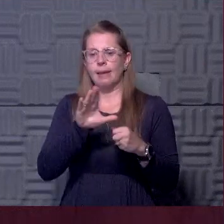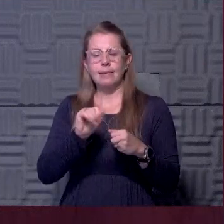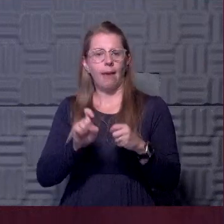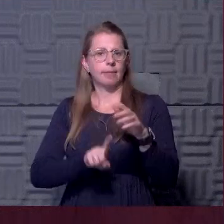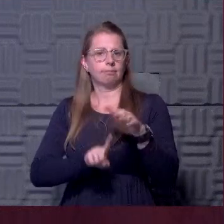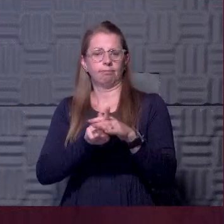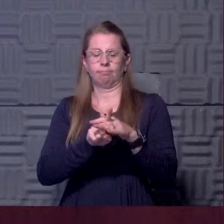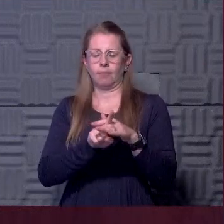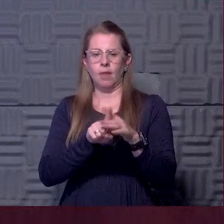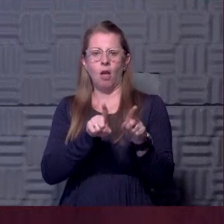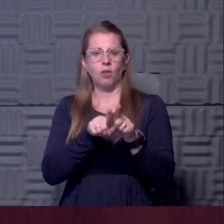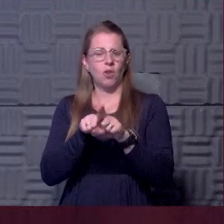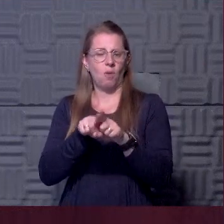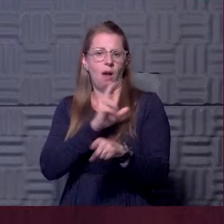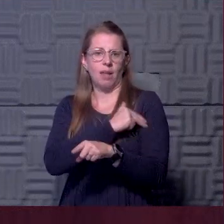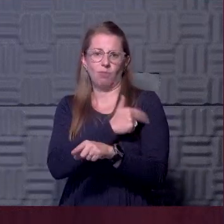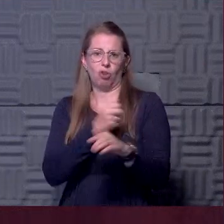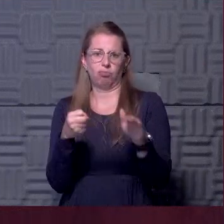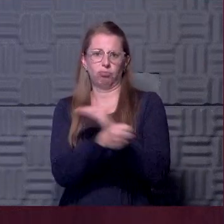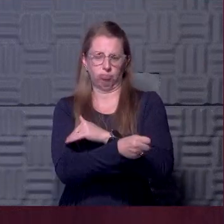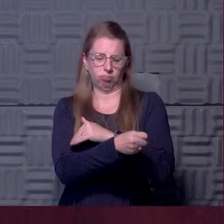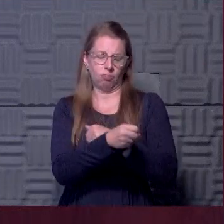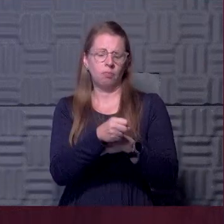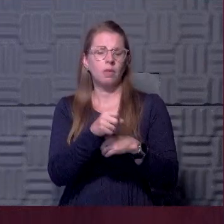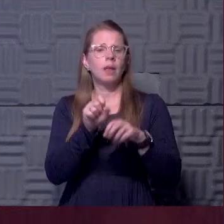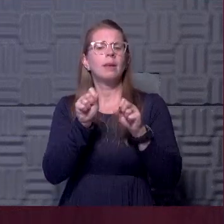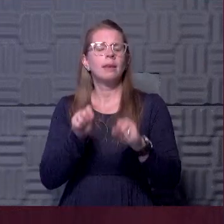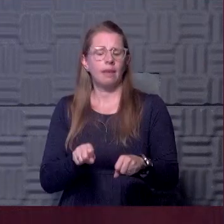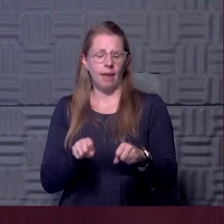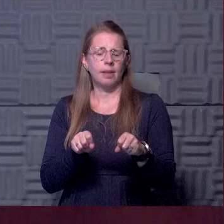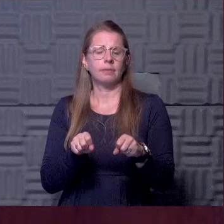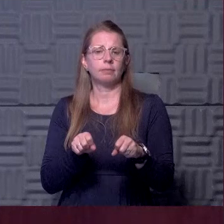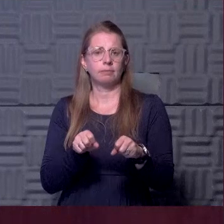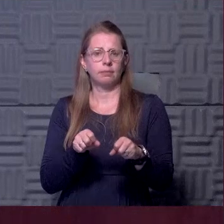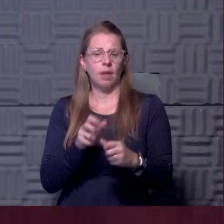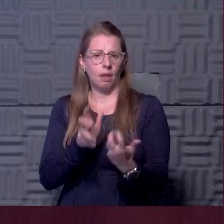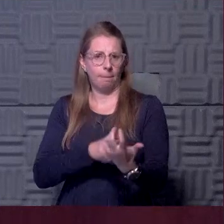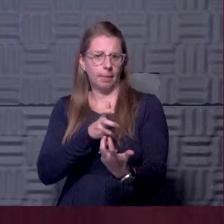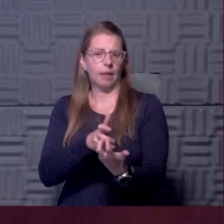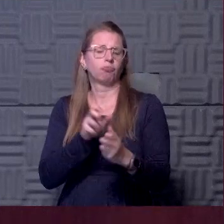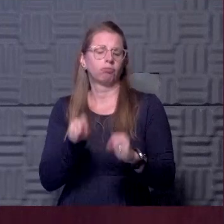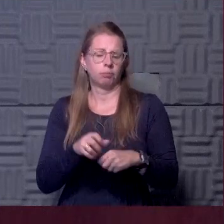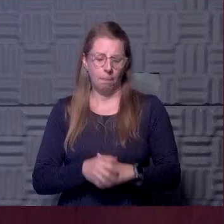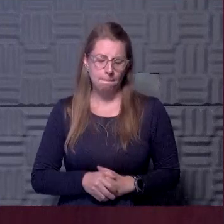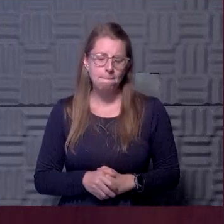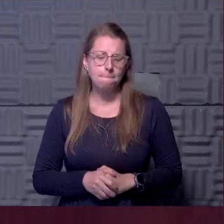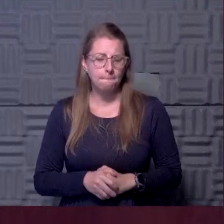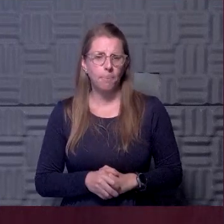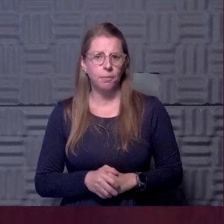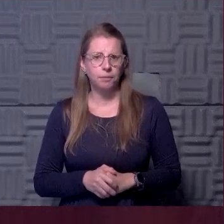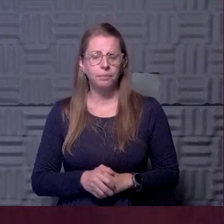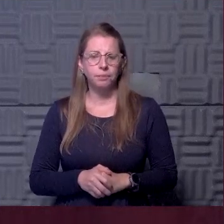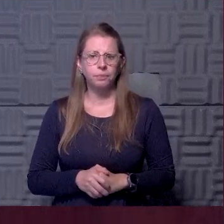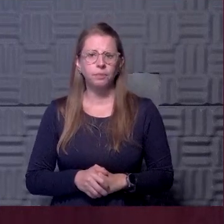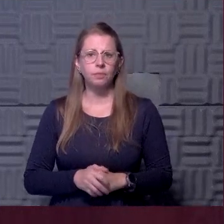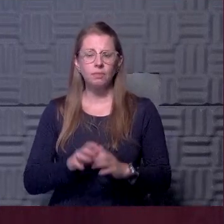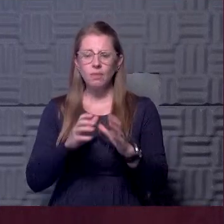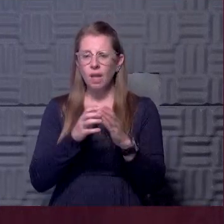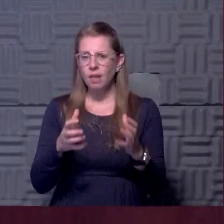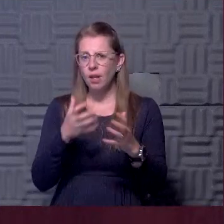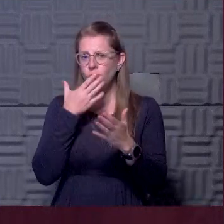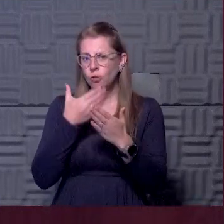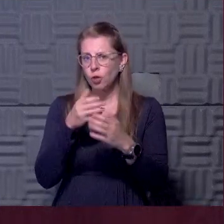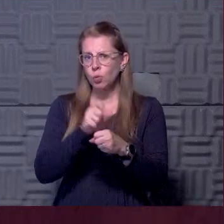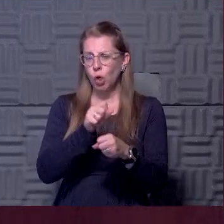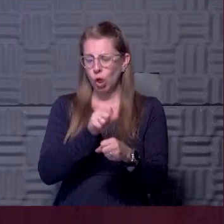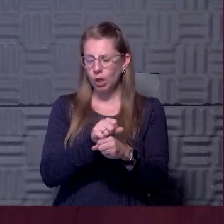arise and the hospitalizations that arise from that, uh, the students and the, and the campus reopening. Uh, so it's, uh, there's, there's a lot of good work that's